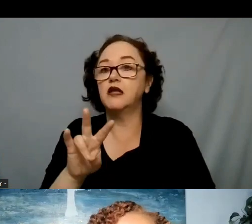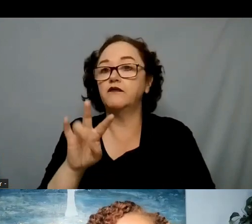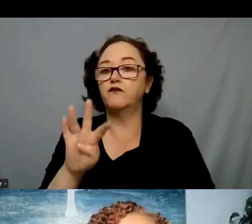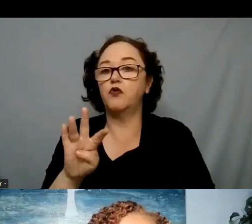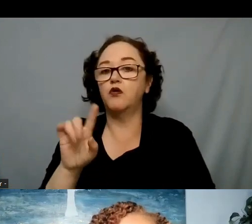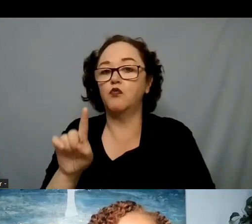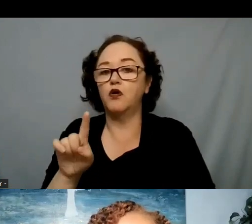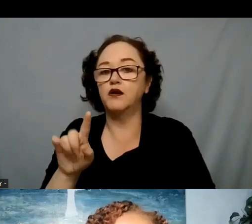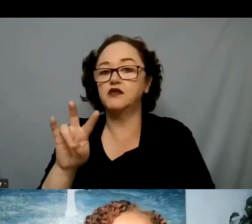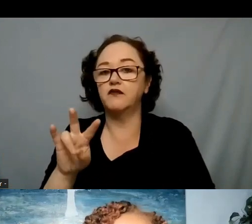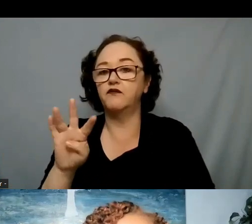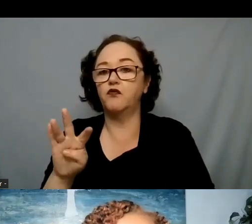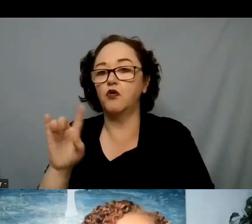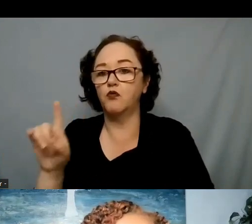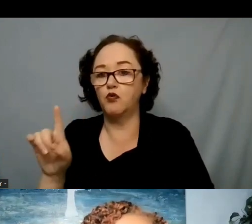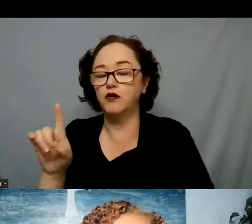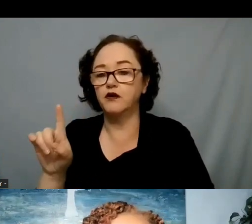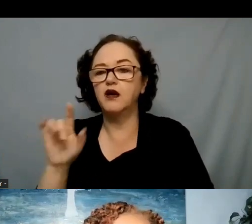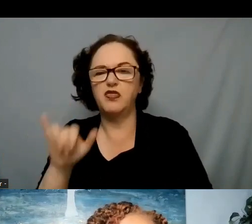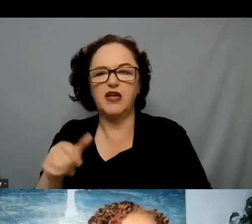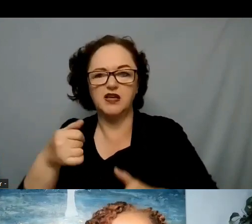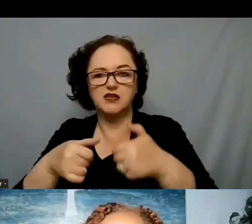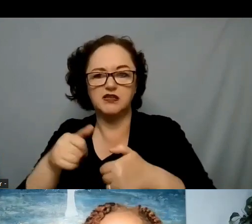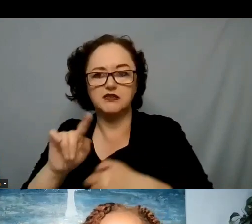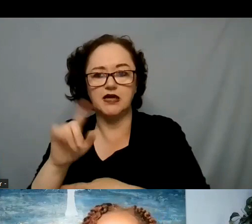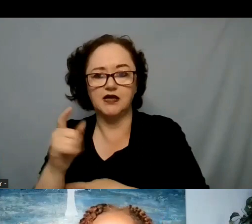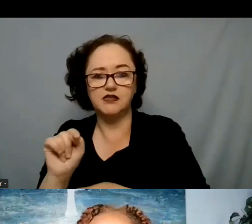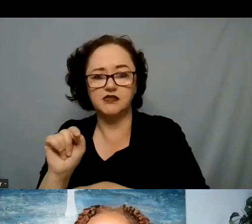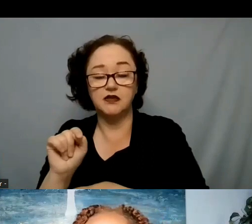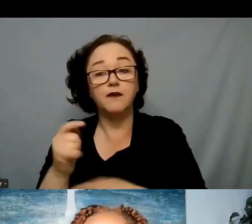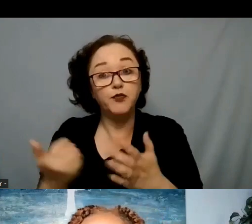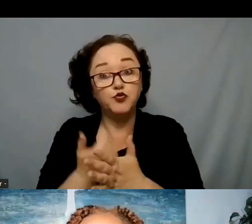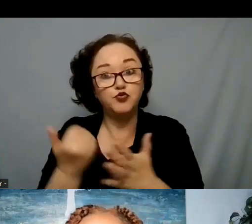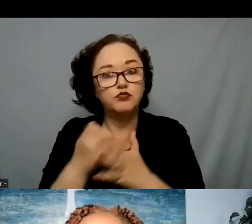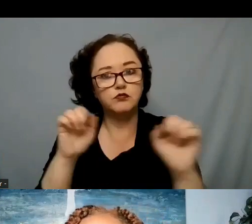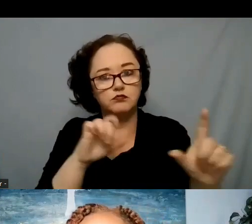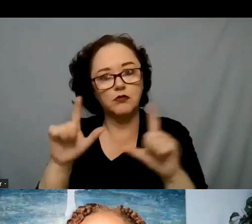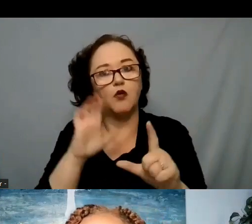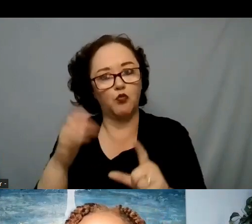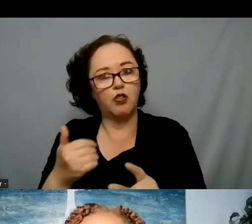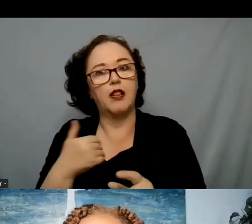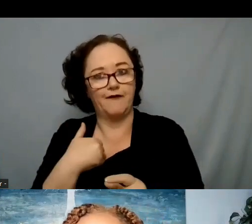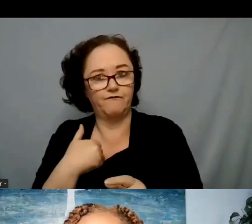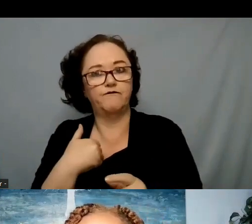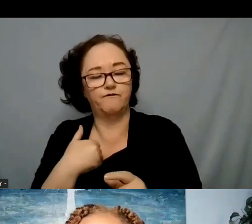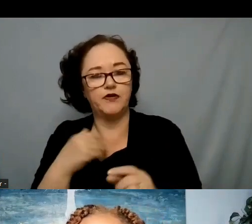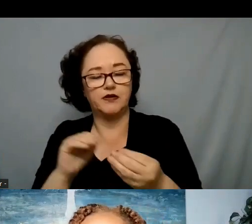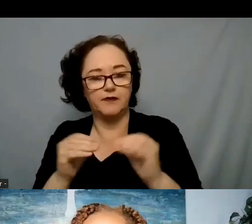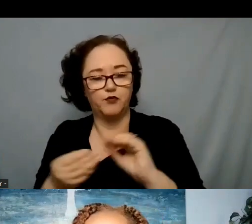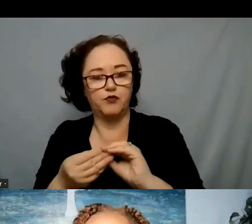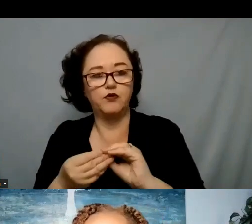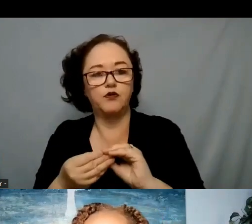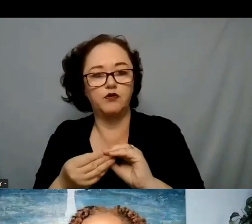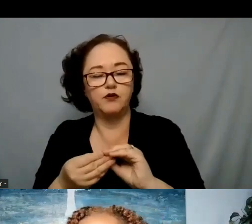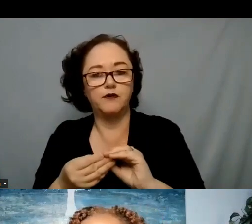741741 and I think that'll be on the updated slide but making sure to check in to see